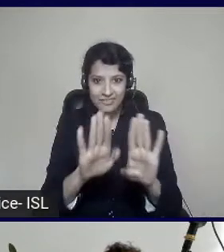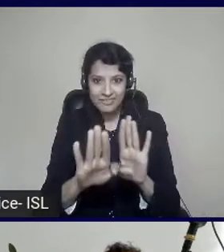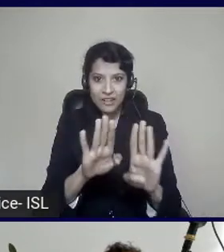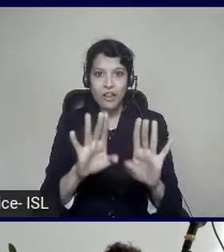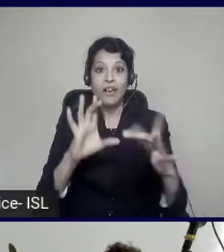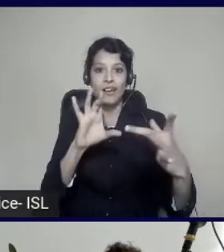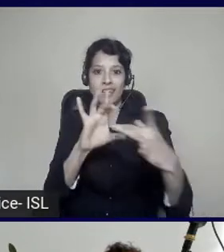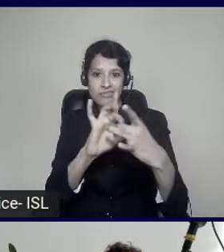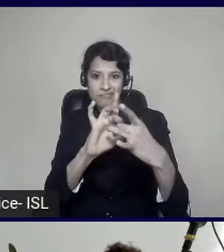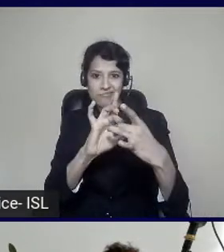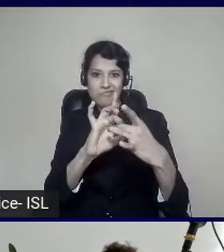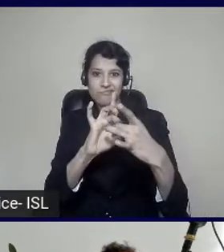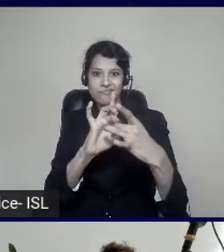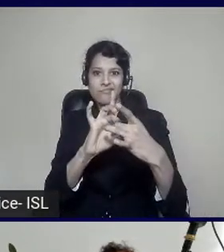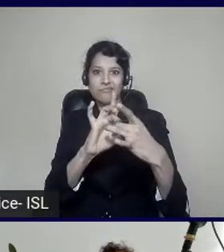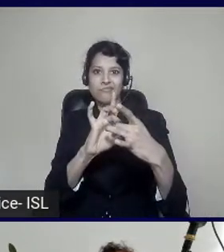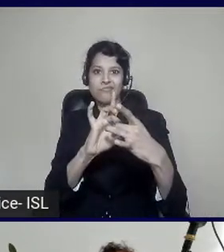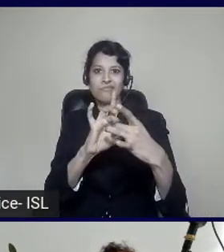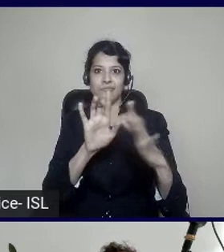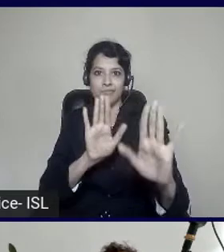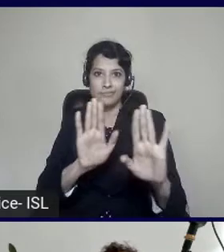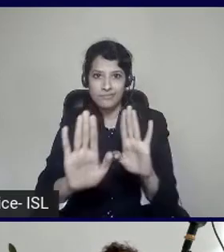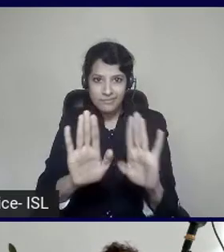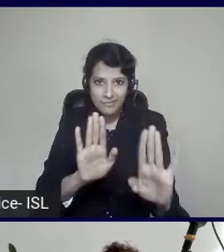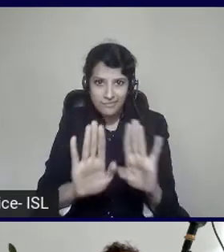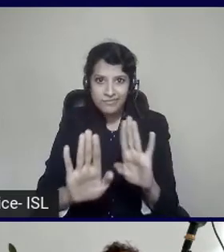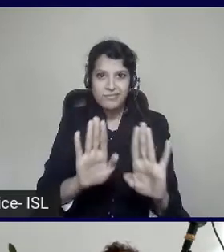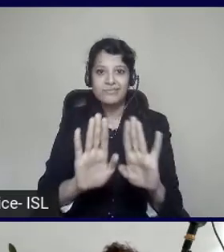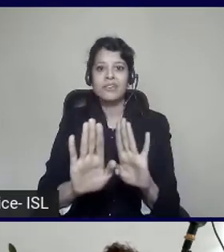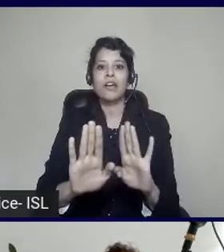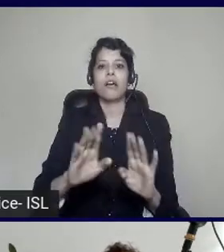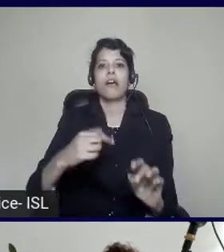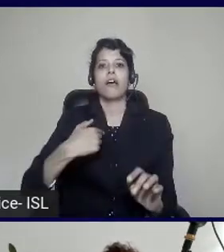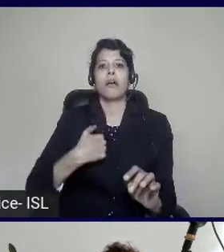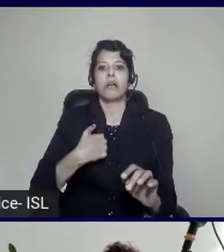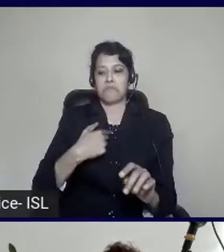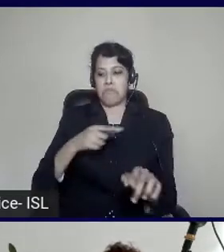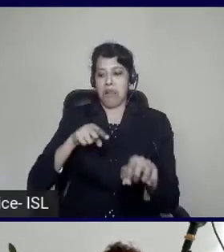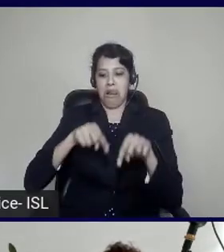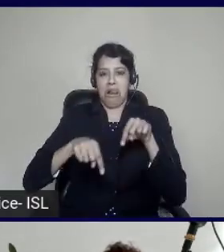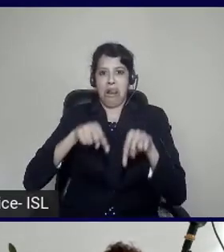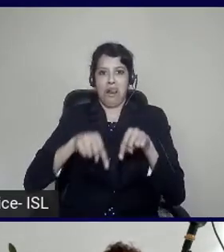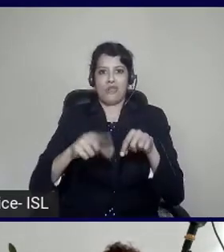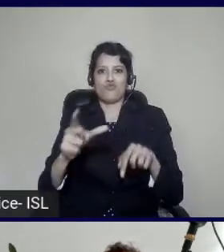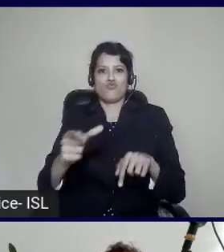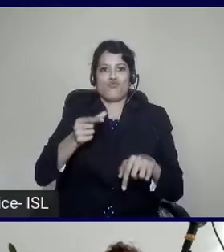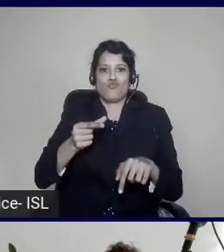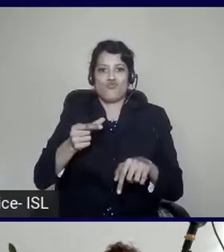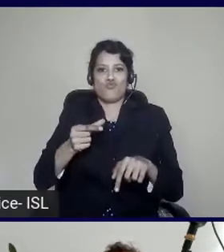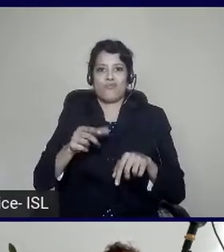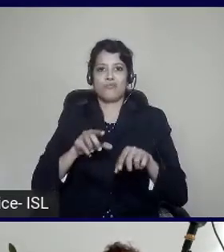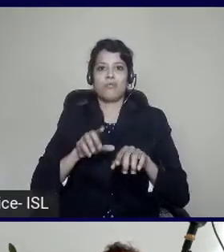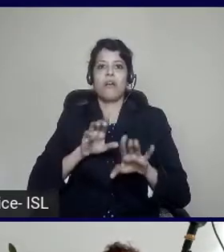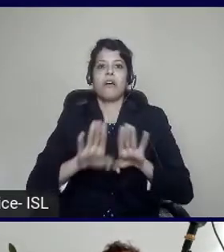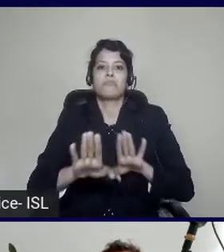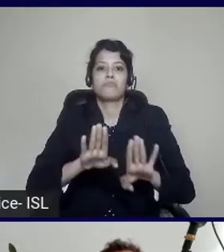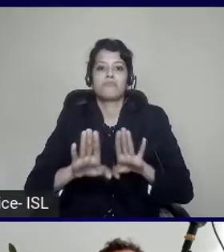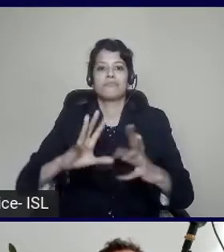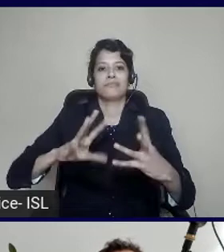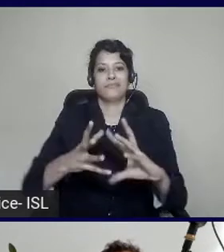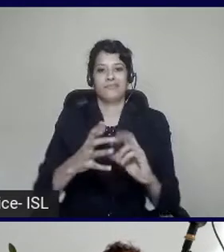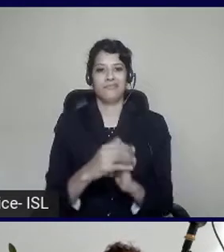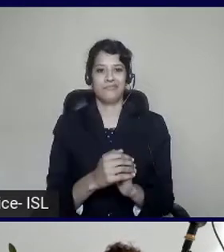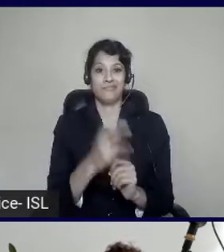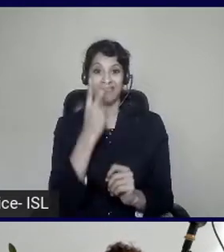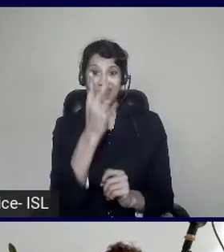and the brake. And it's similarly with other aspects of my life, like this,